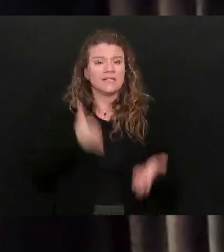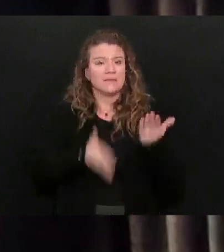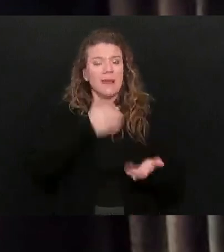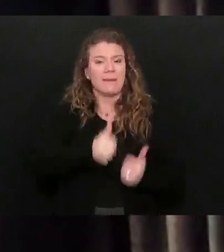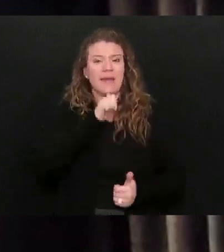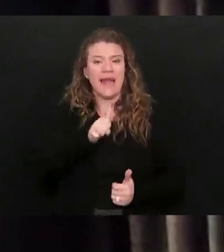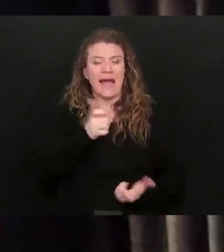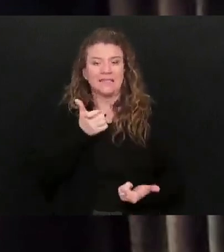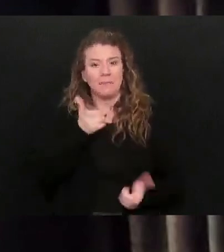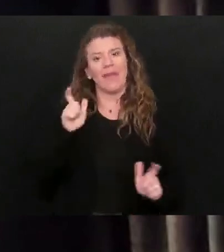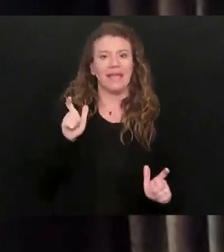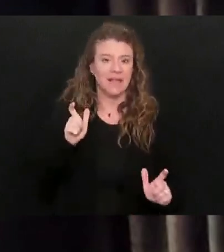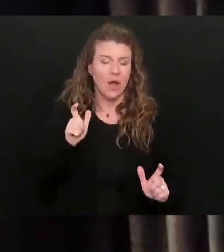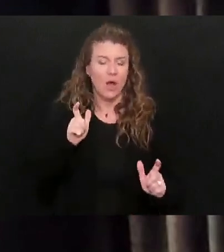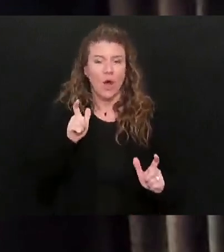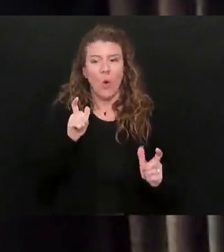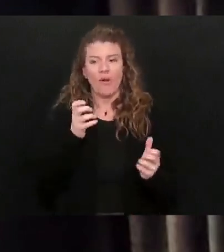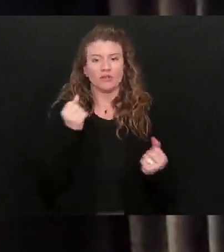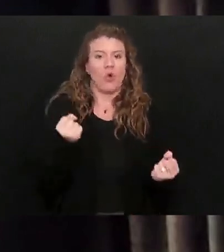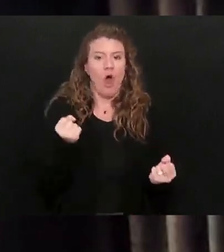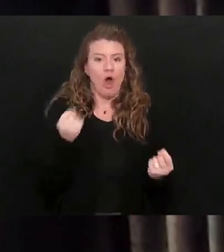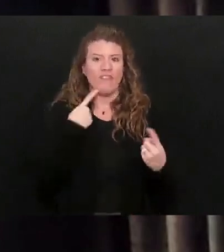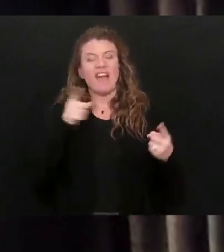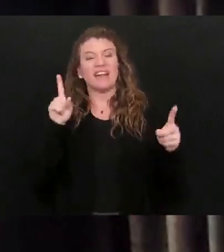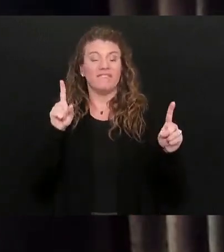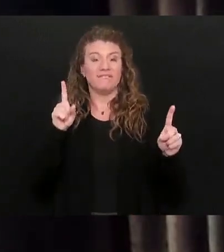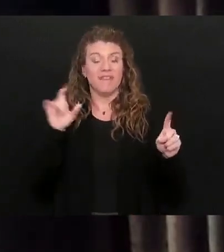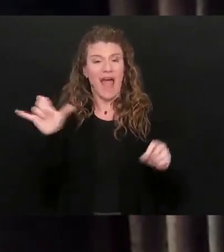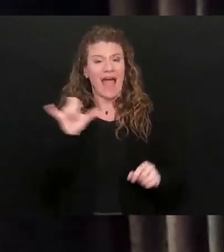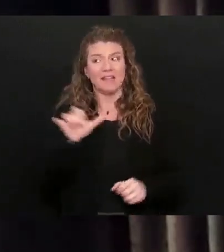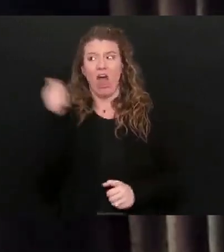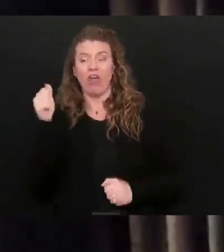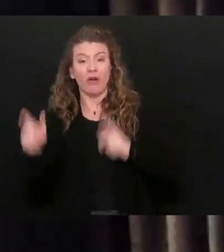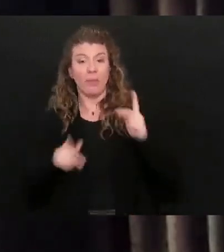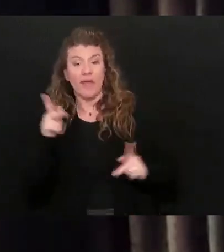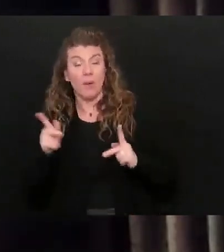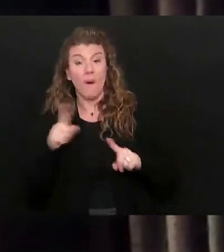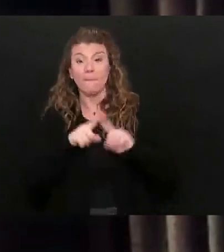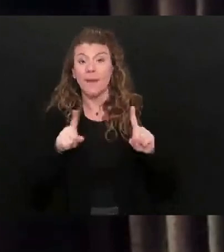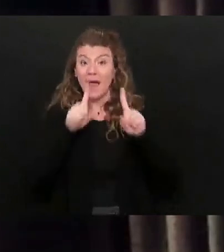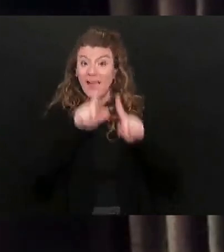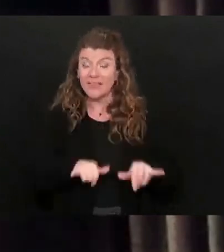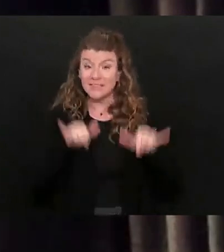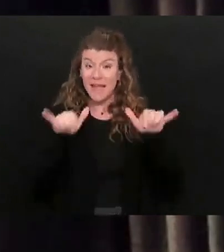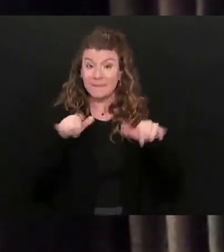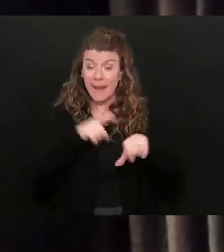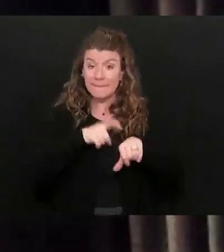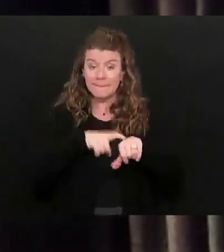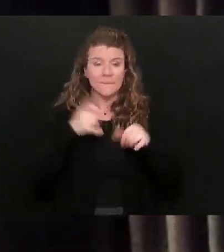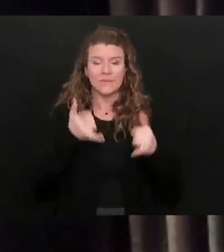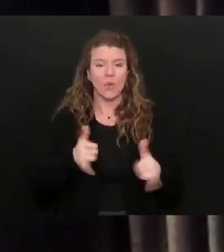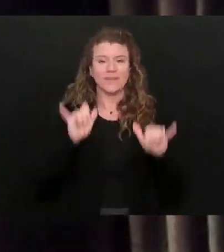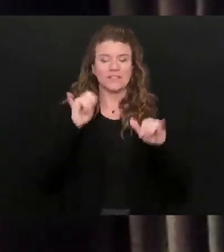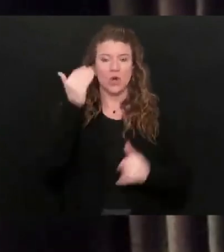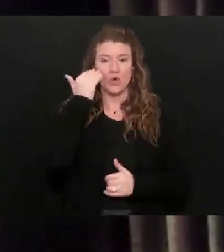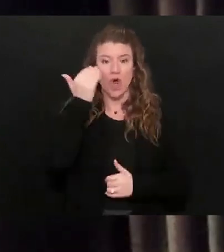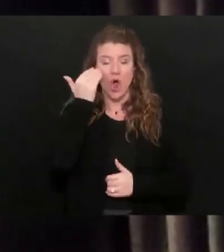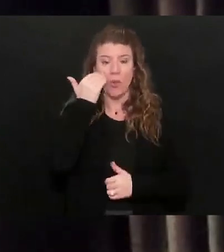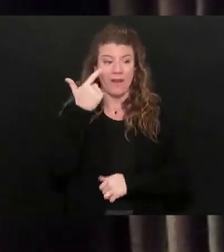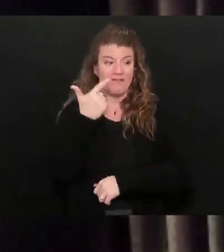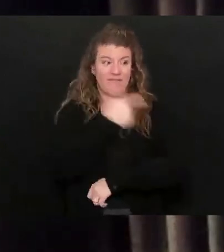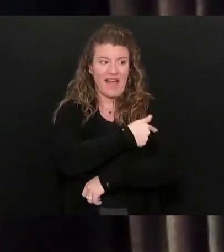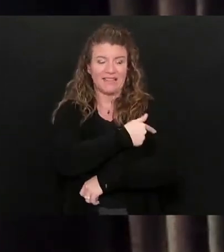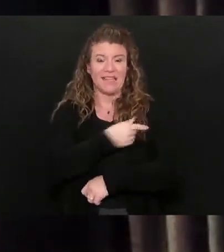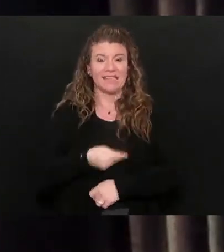or as effective as others. At the same time, though, that we still know that these vaccines give